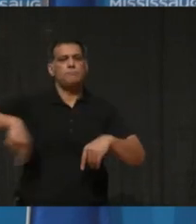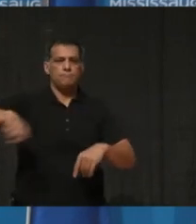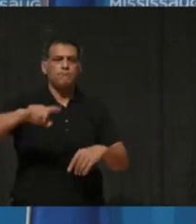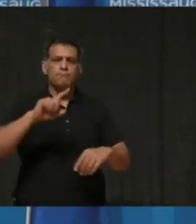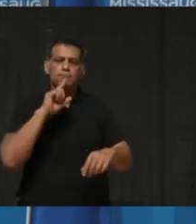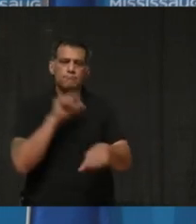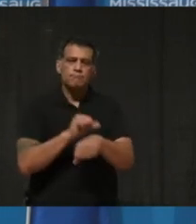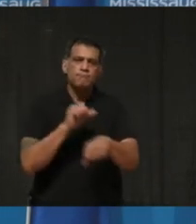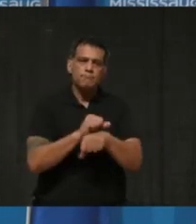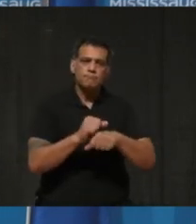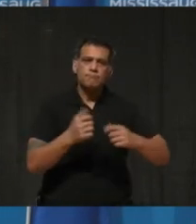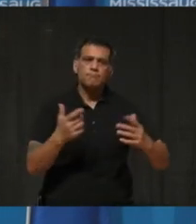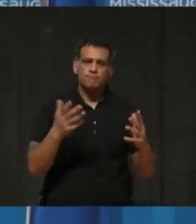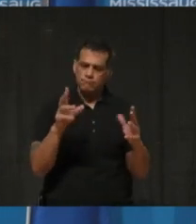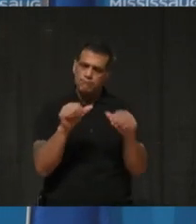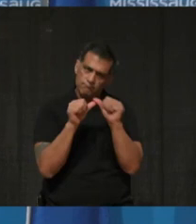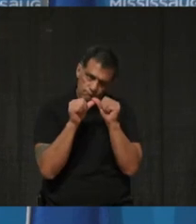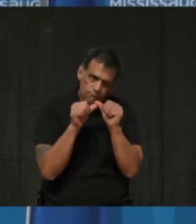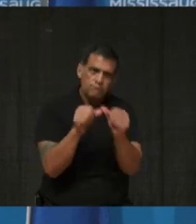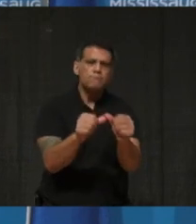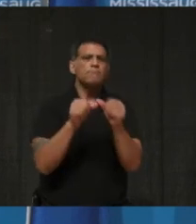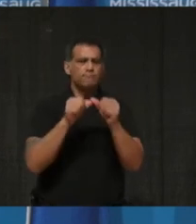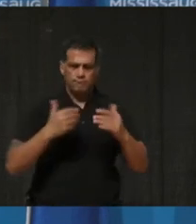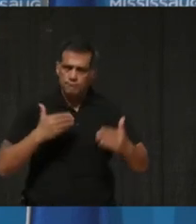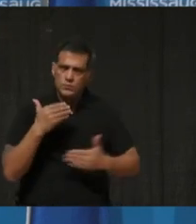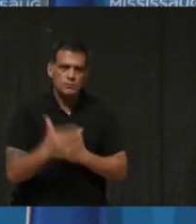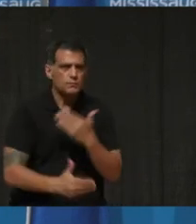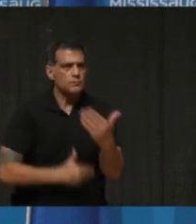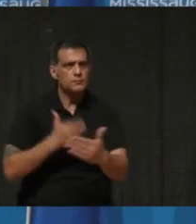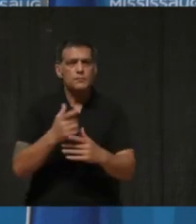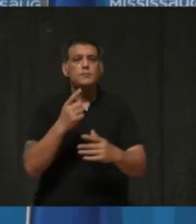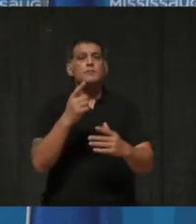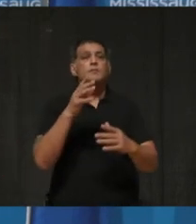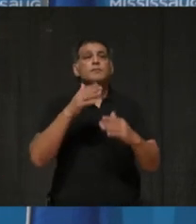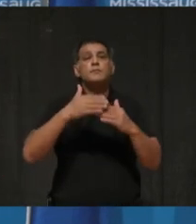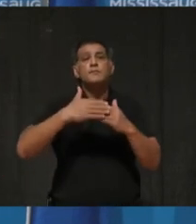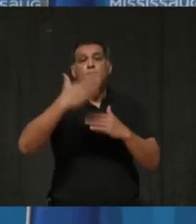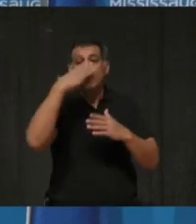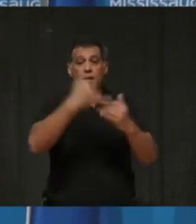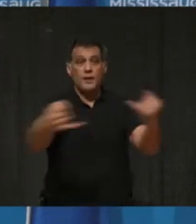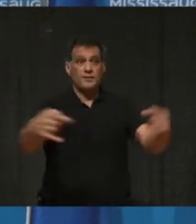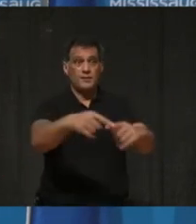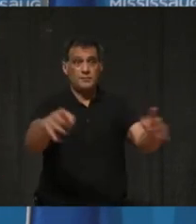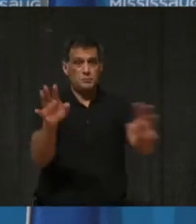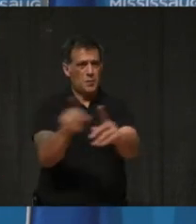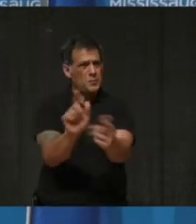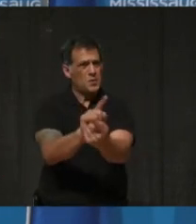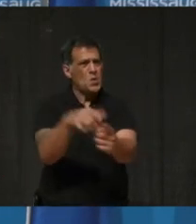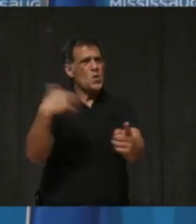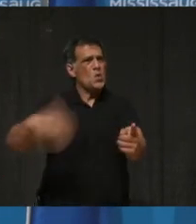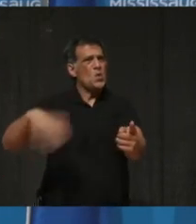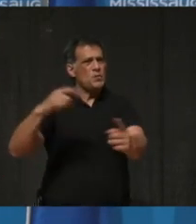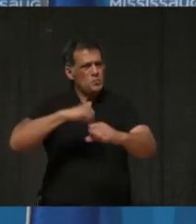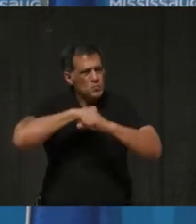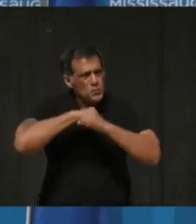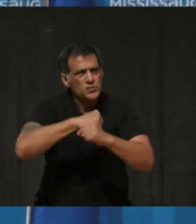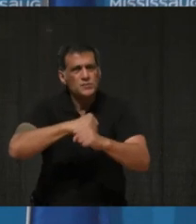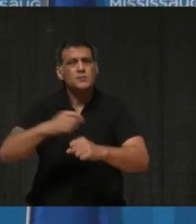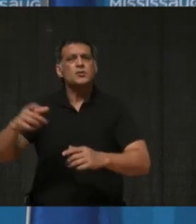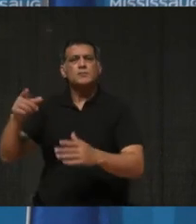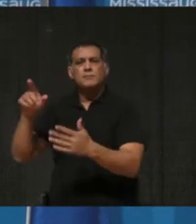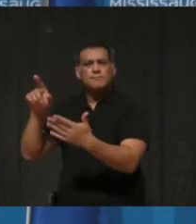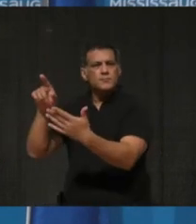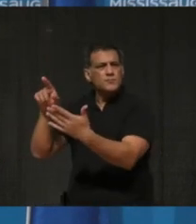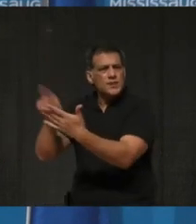must continue to stay the course to ensure our essential workers are protected as well with inspections, investigations and protections like paid sick